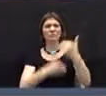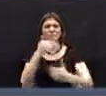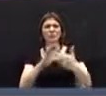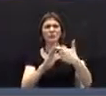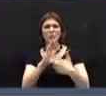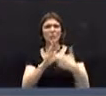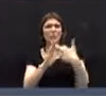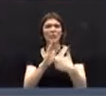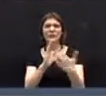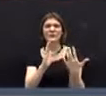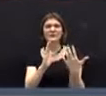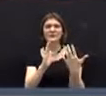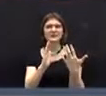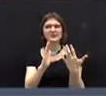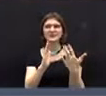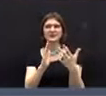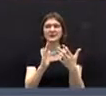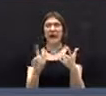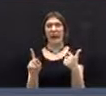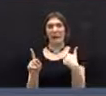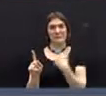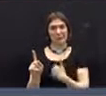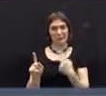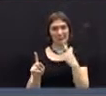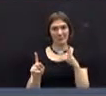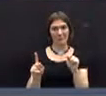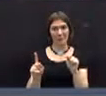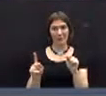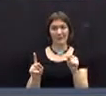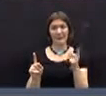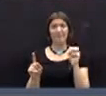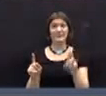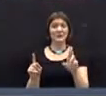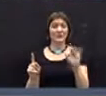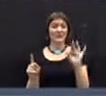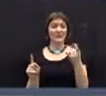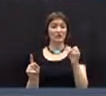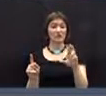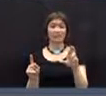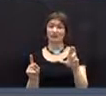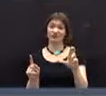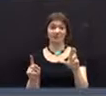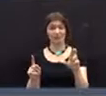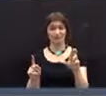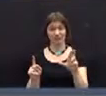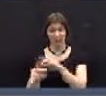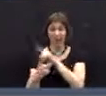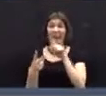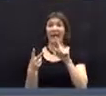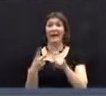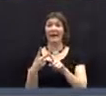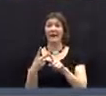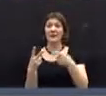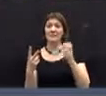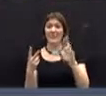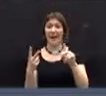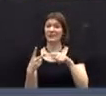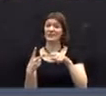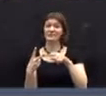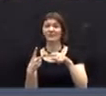by, I regret to say, by Mr. Fisher and to a much lesser degree by Mr. Moreland.